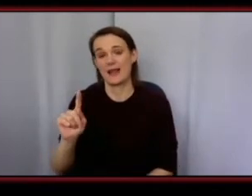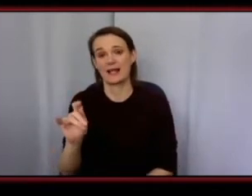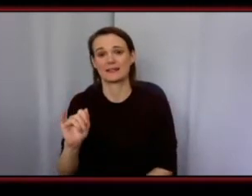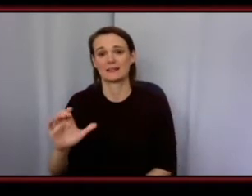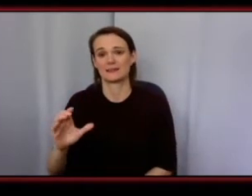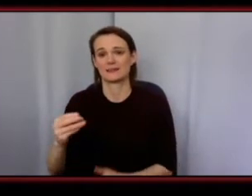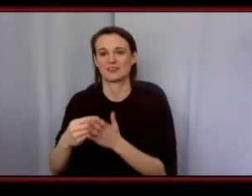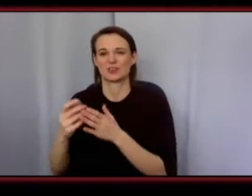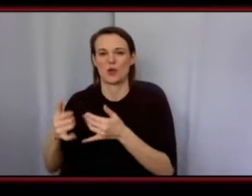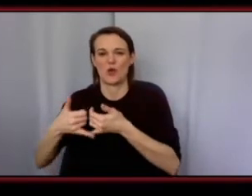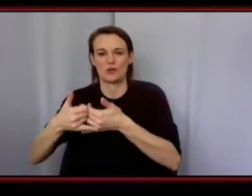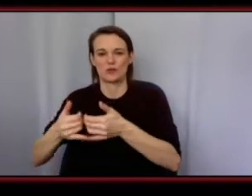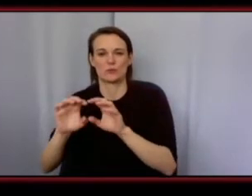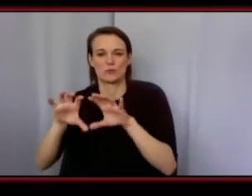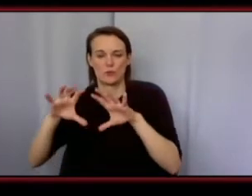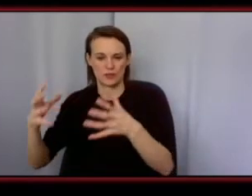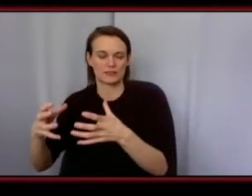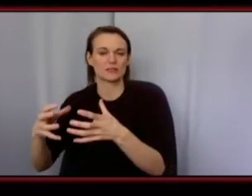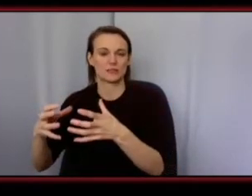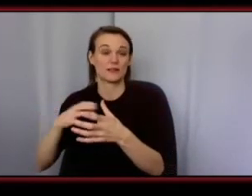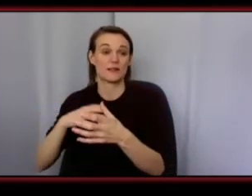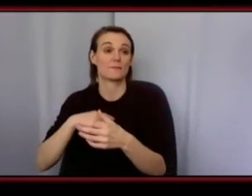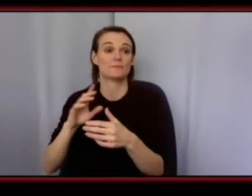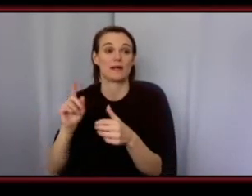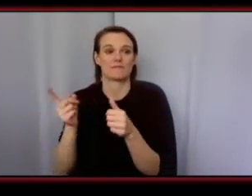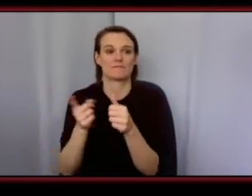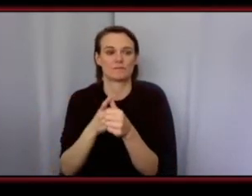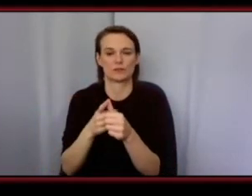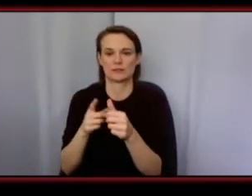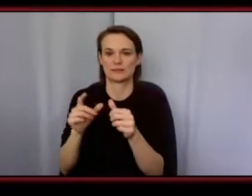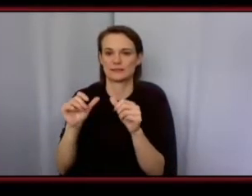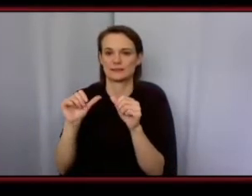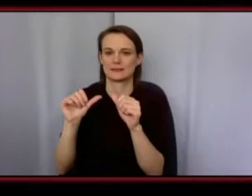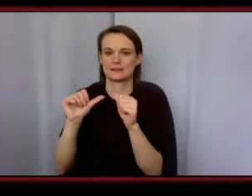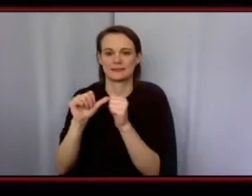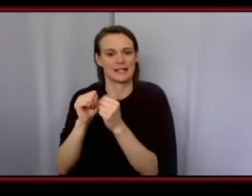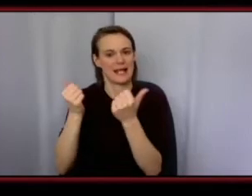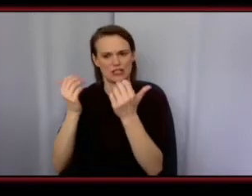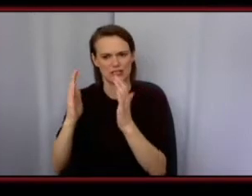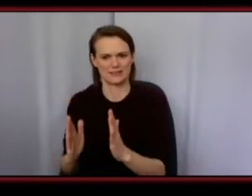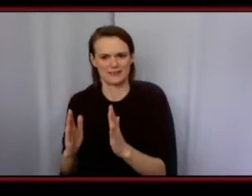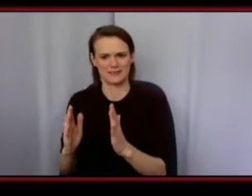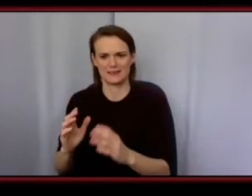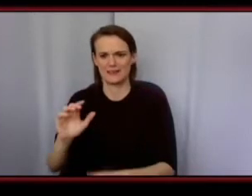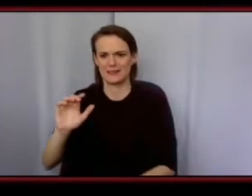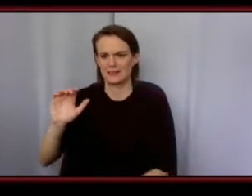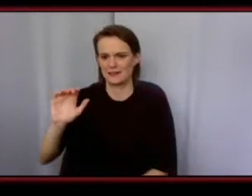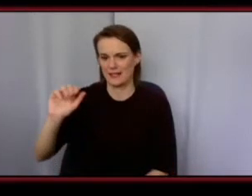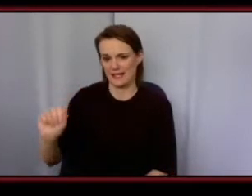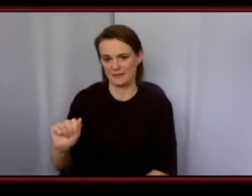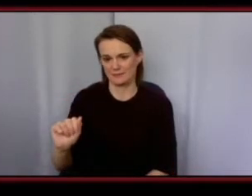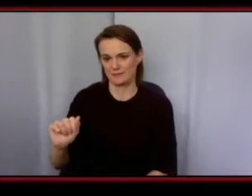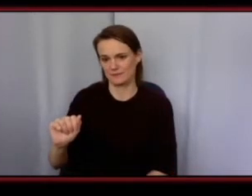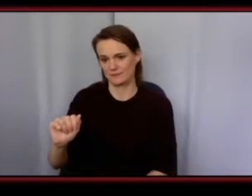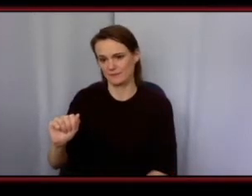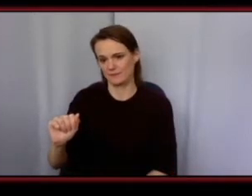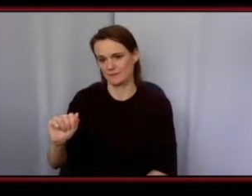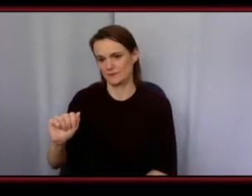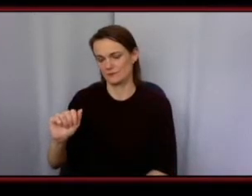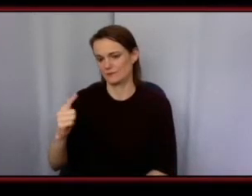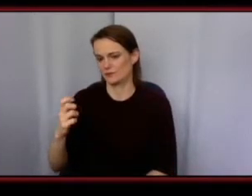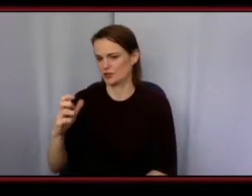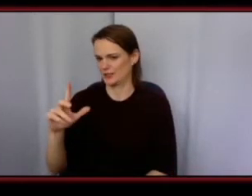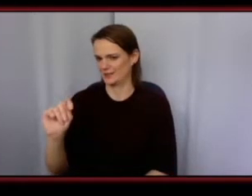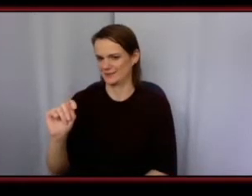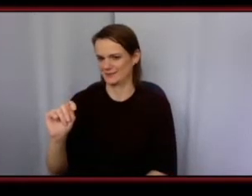she she's my my mentor going forward and you know pulling me into the industry and giving me the path